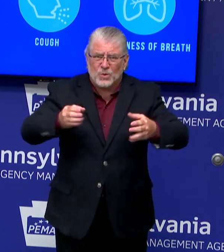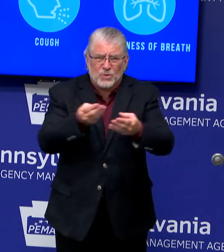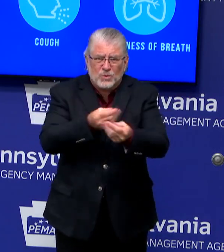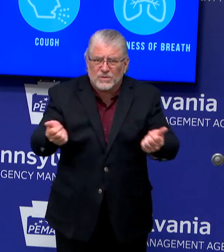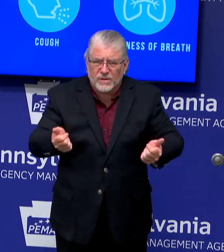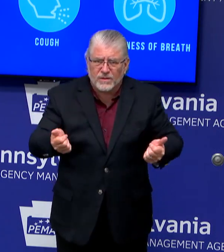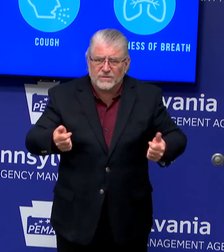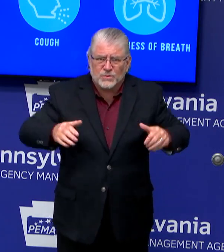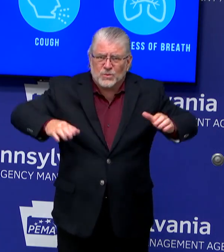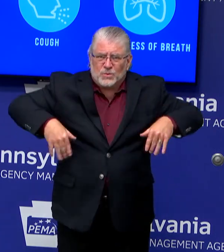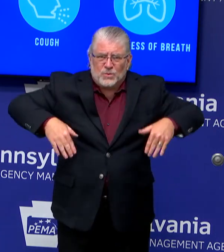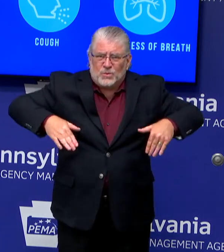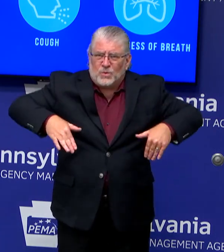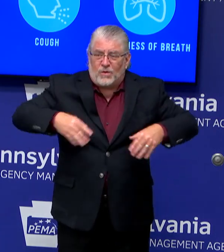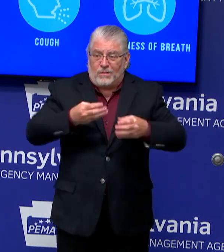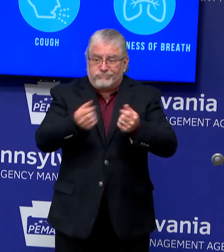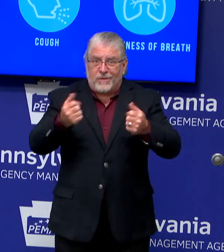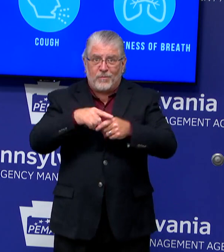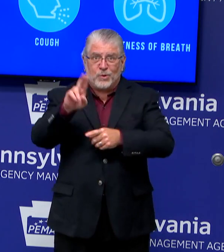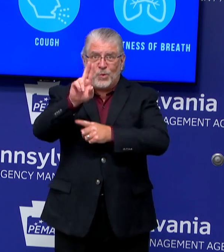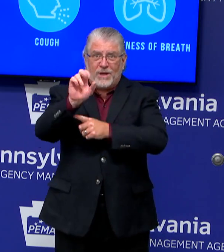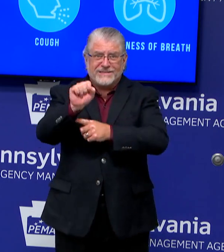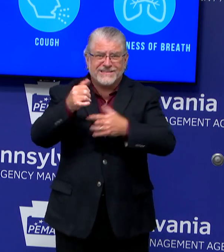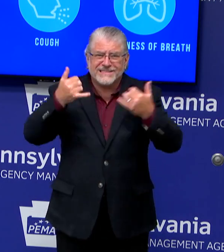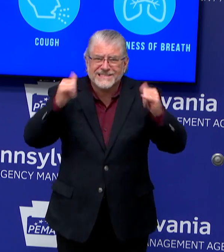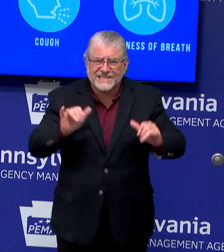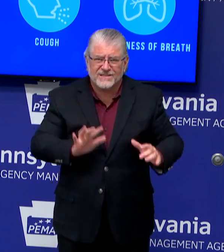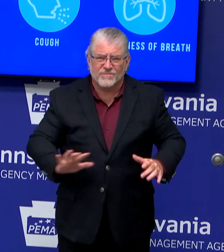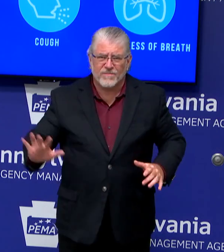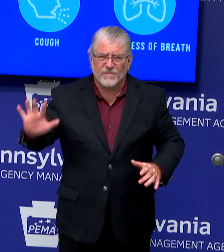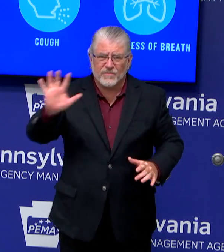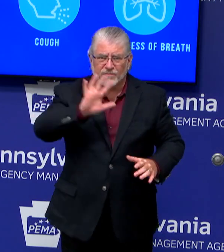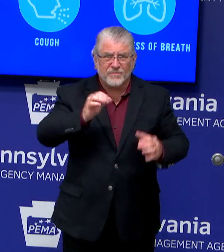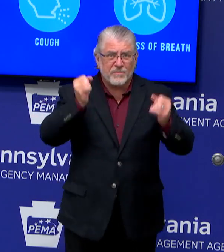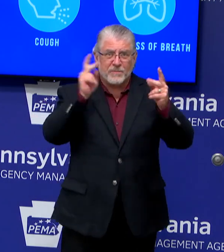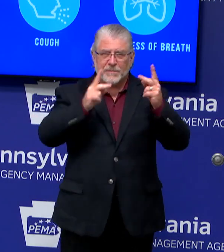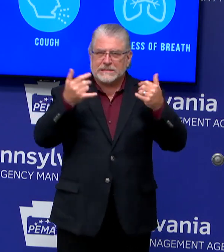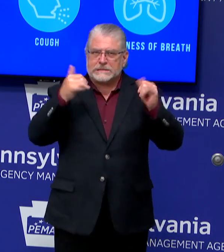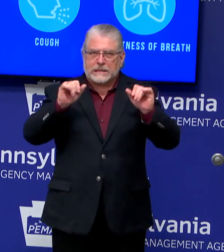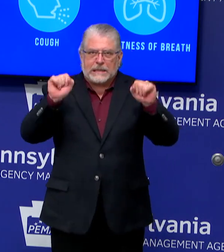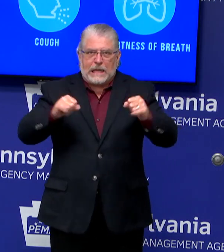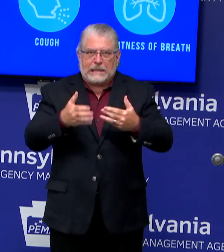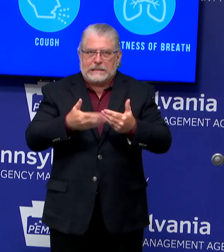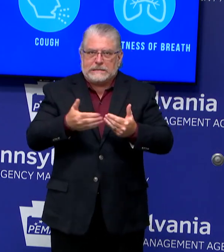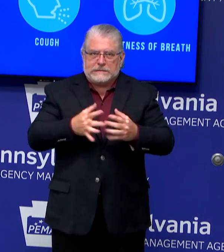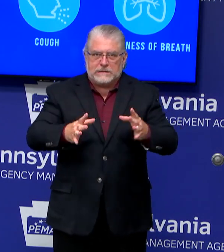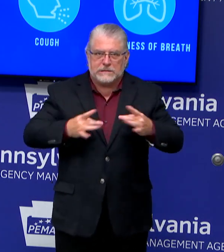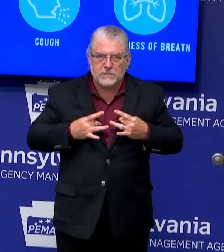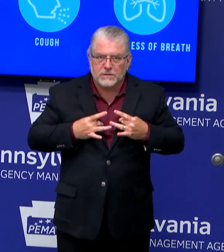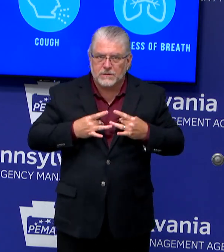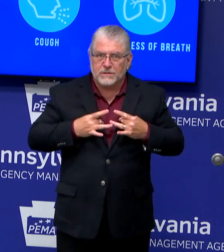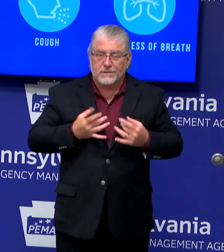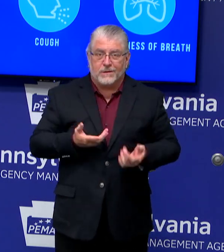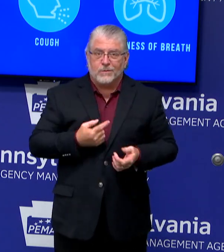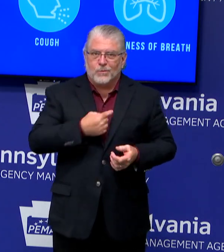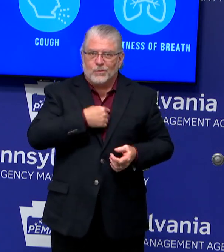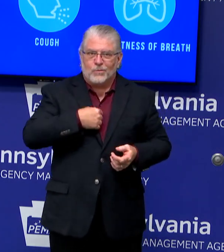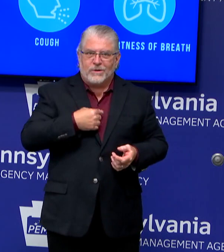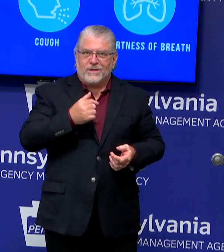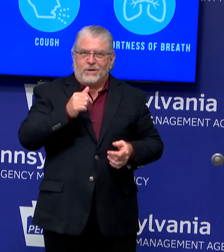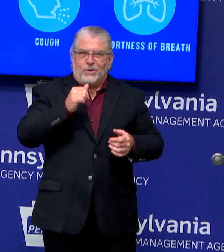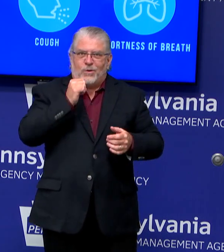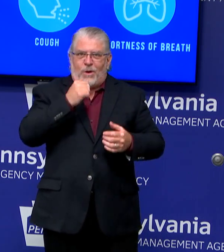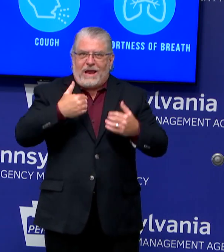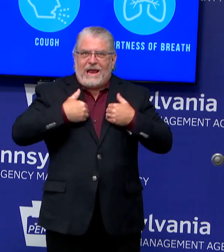States. It is not. And most people remain susceptible. They do not have antibodies to this virus. And so we